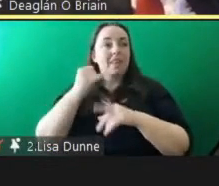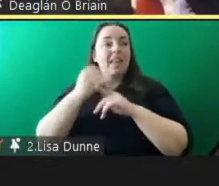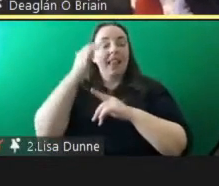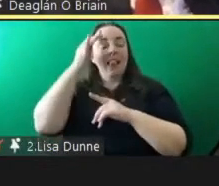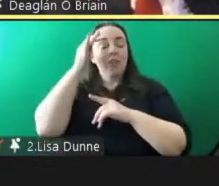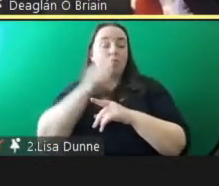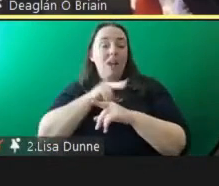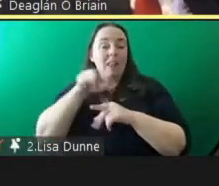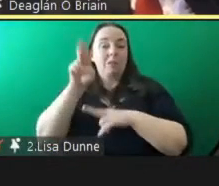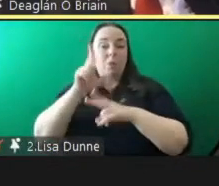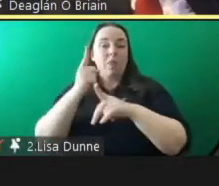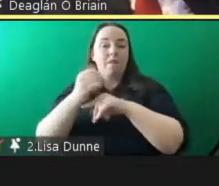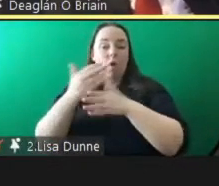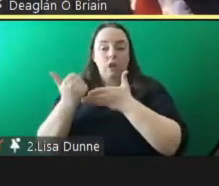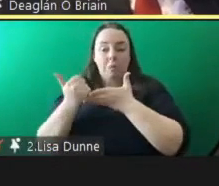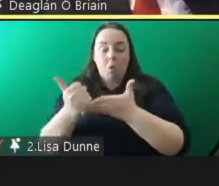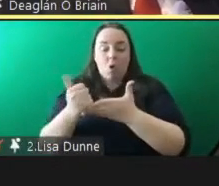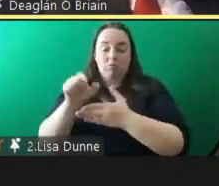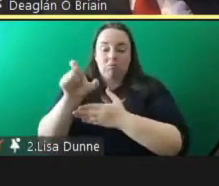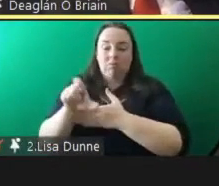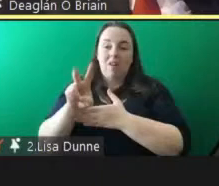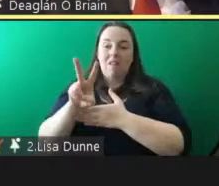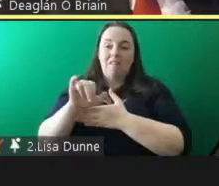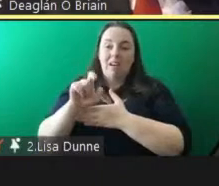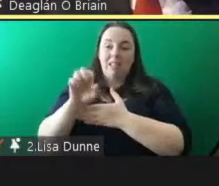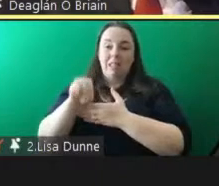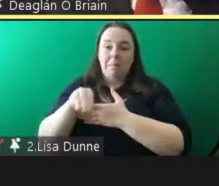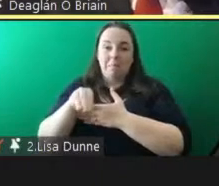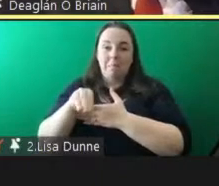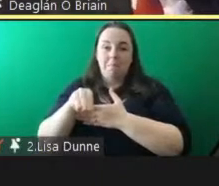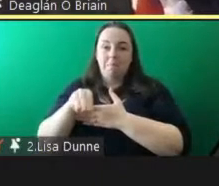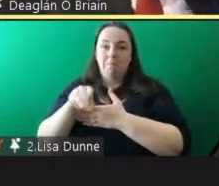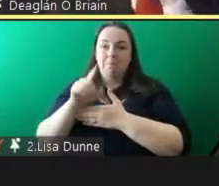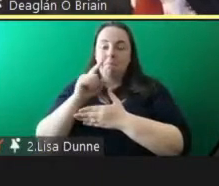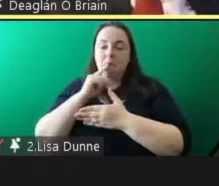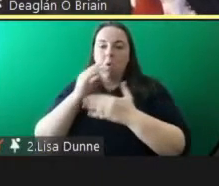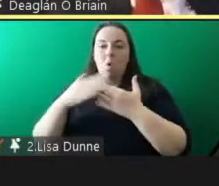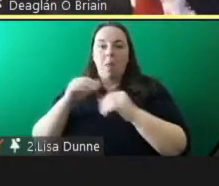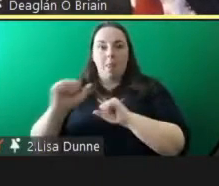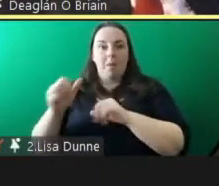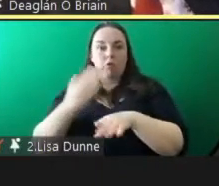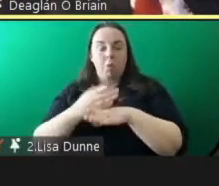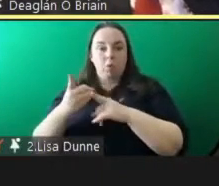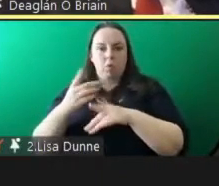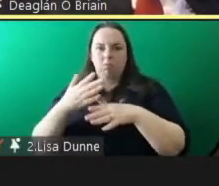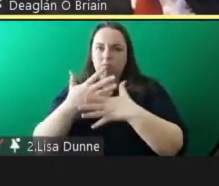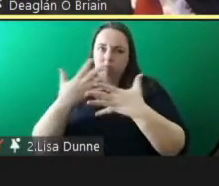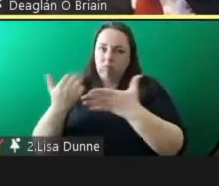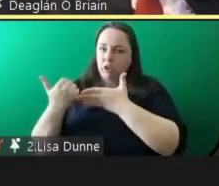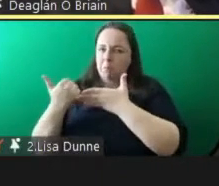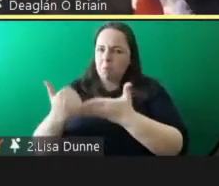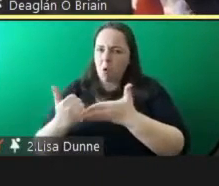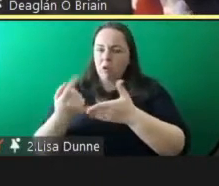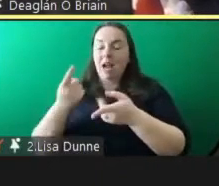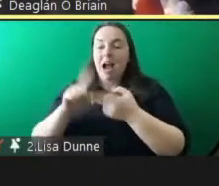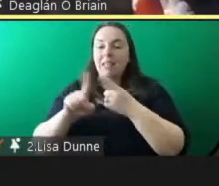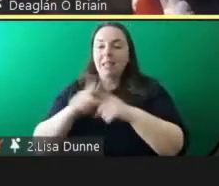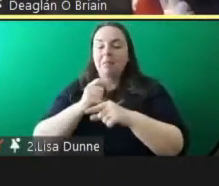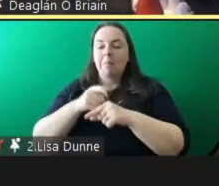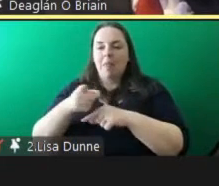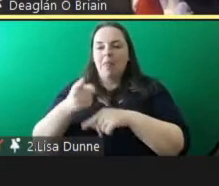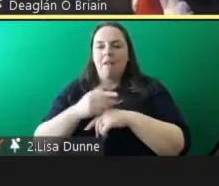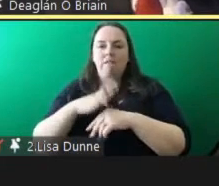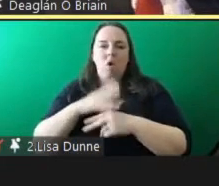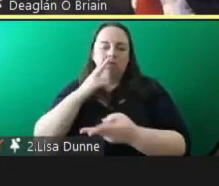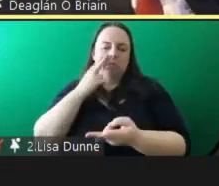uh the victim or the other participant although what they do is hugely supportive they're there to assess the person's communications